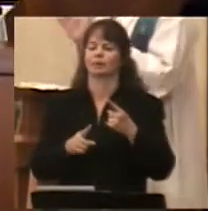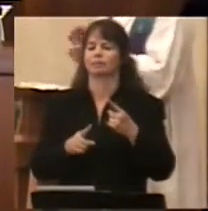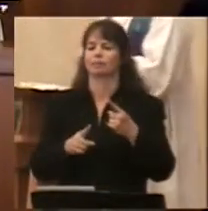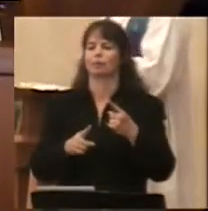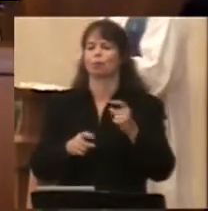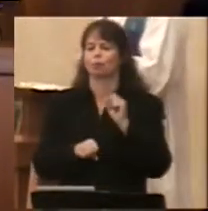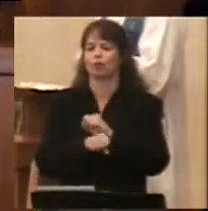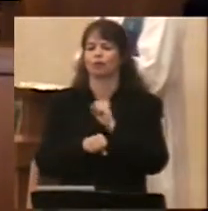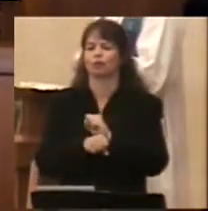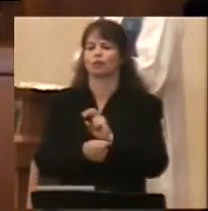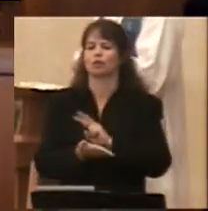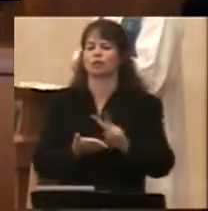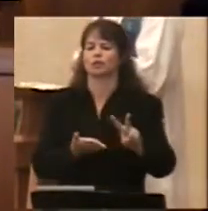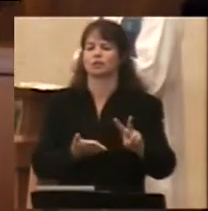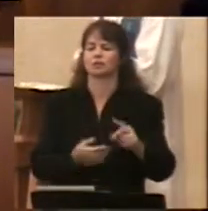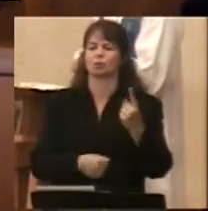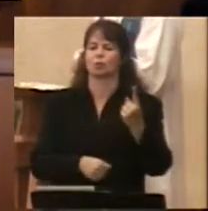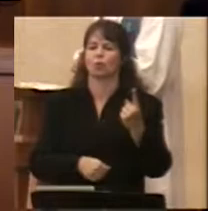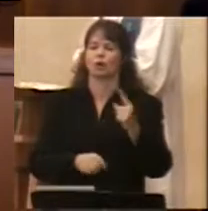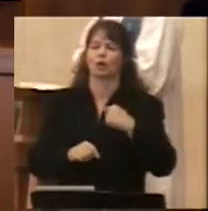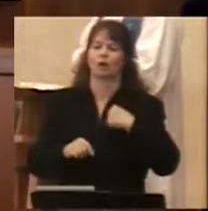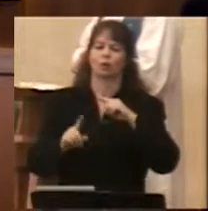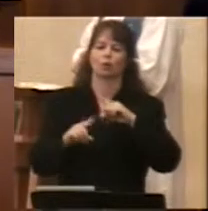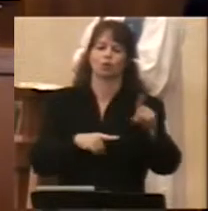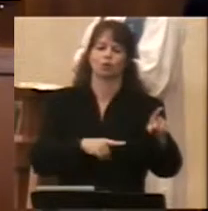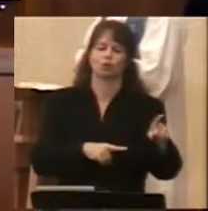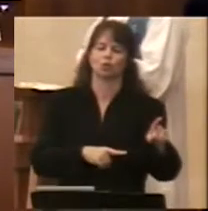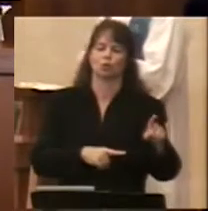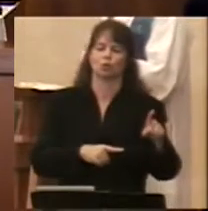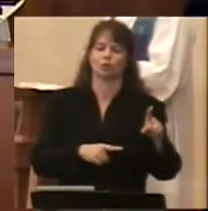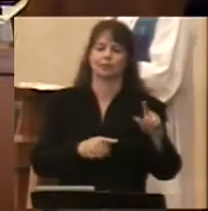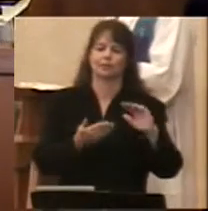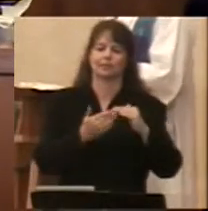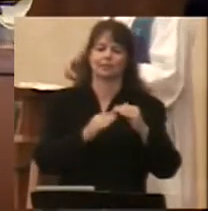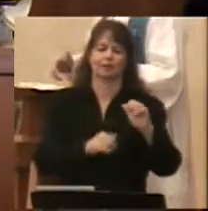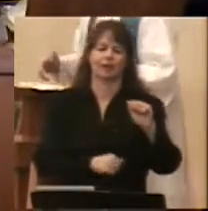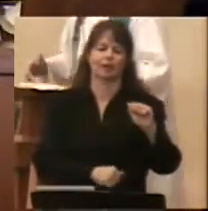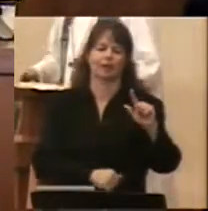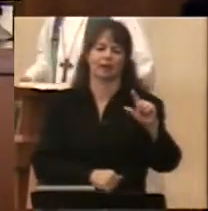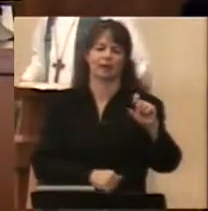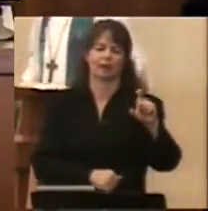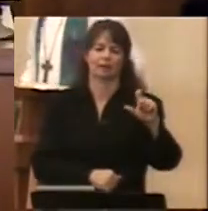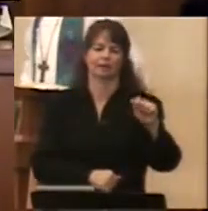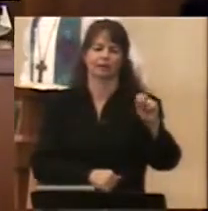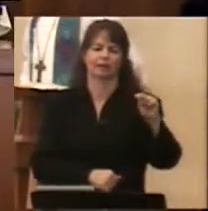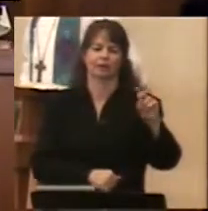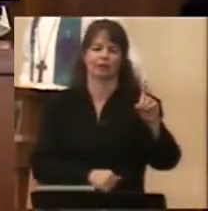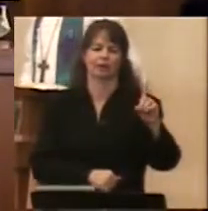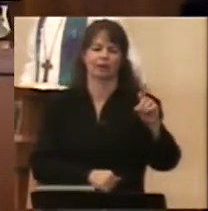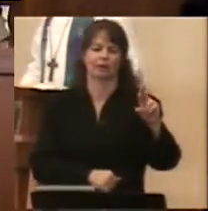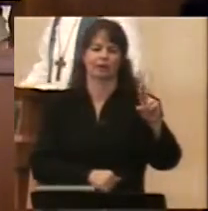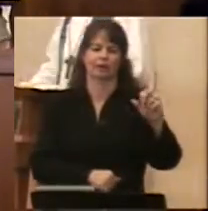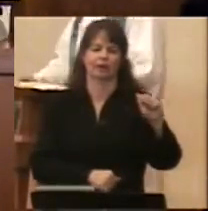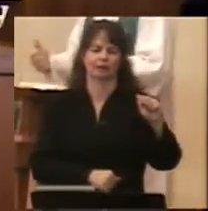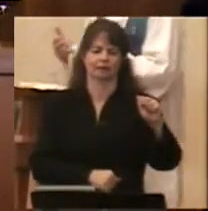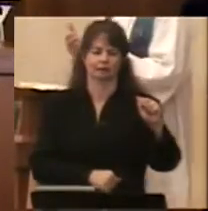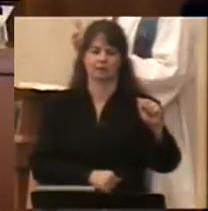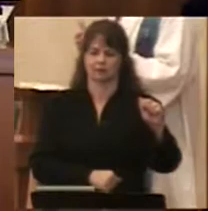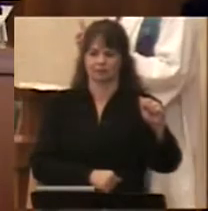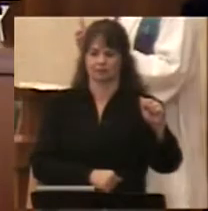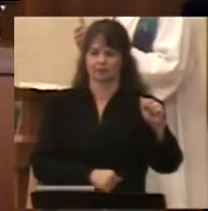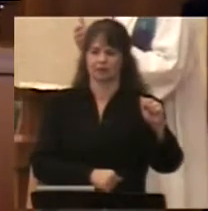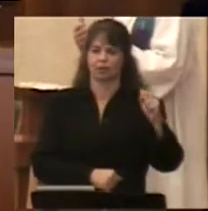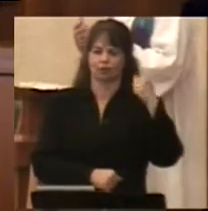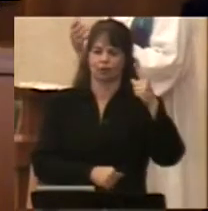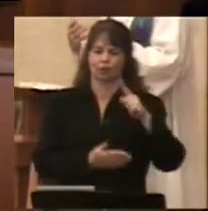at a family camp near Alexandria, Minnesota, listening to a couple of my favorite theologians. And for me,